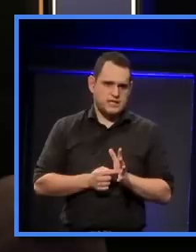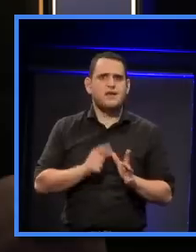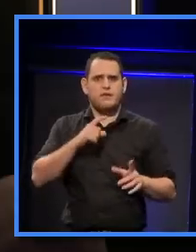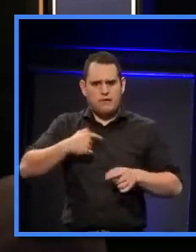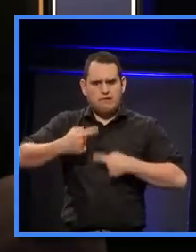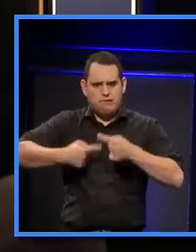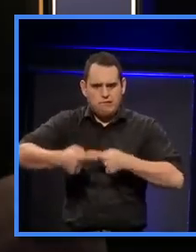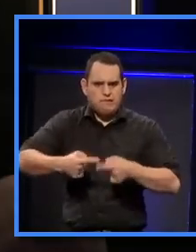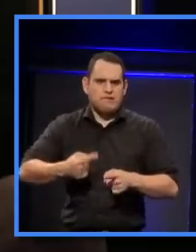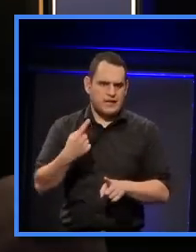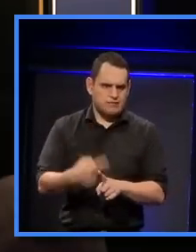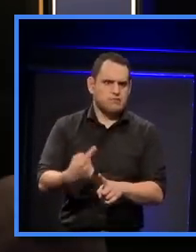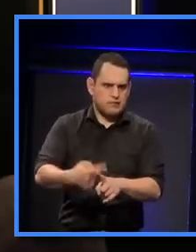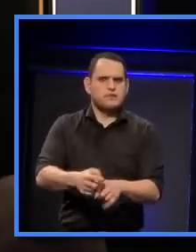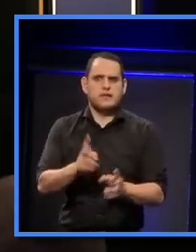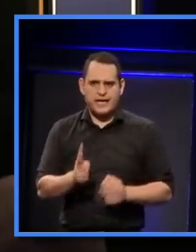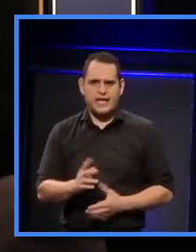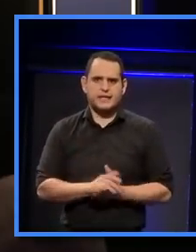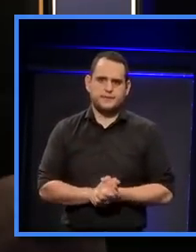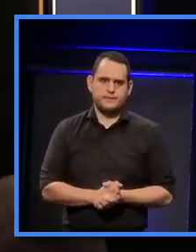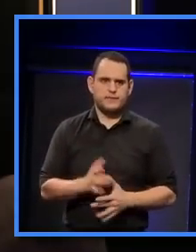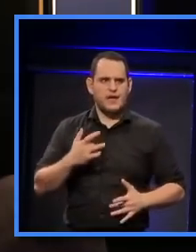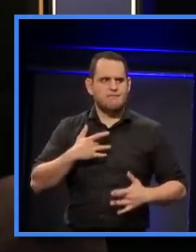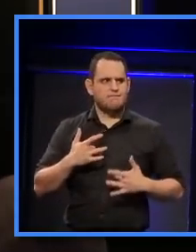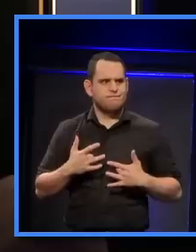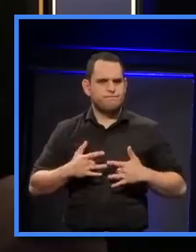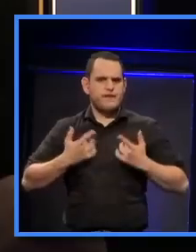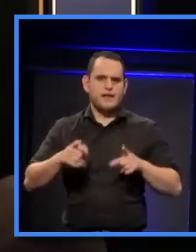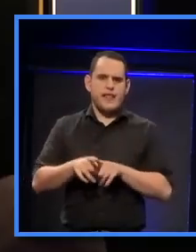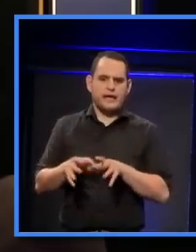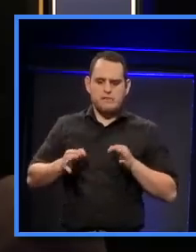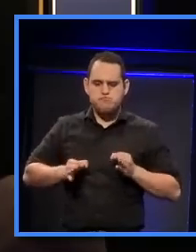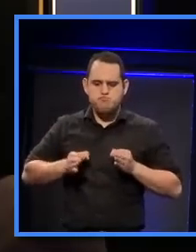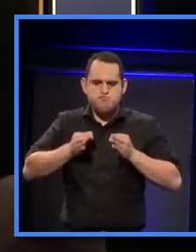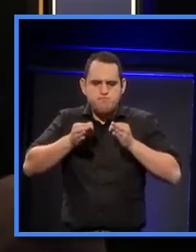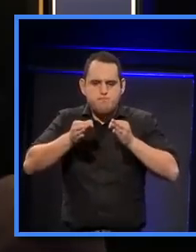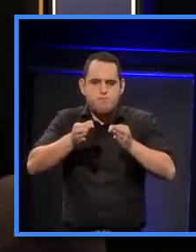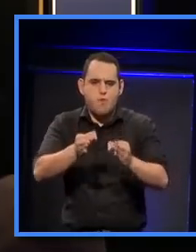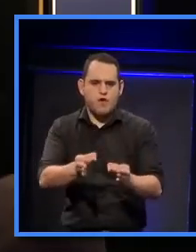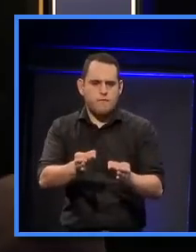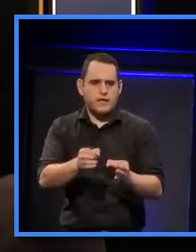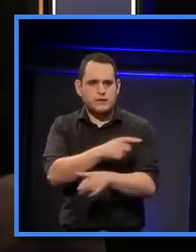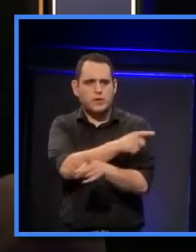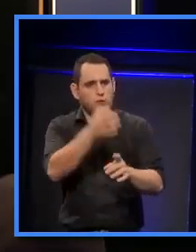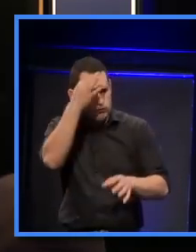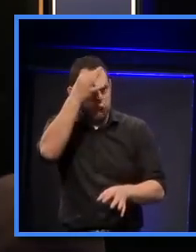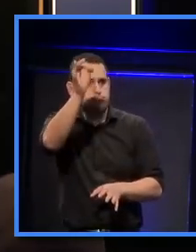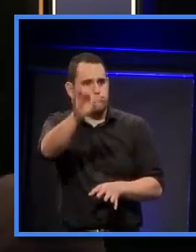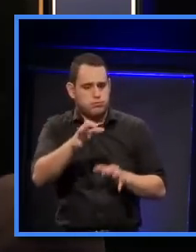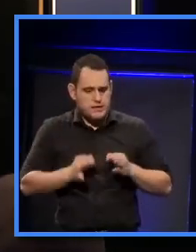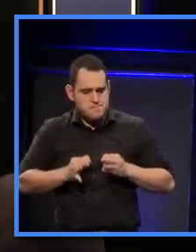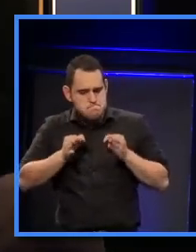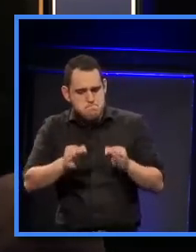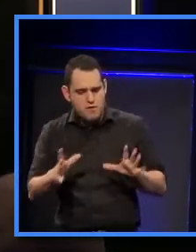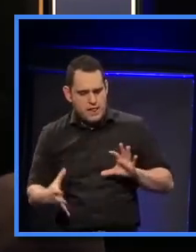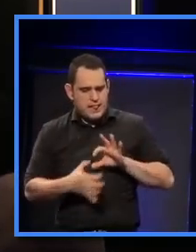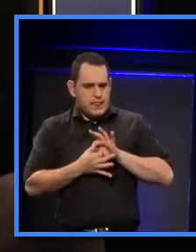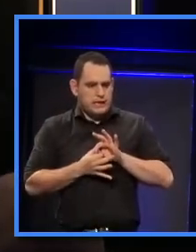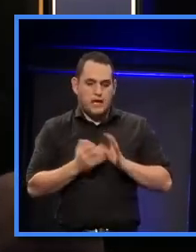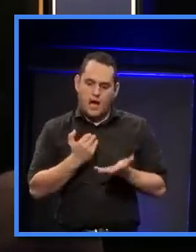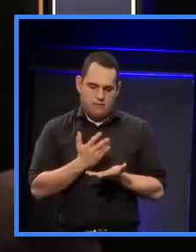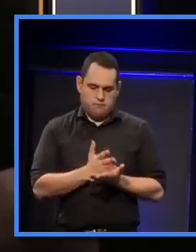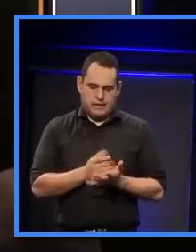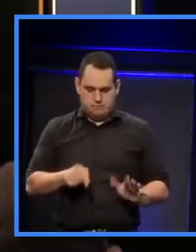again. And so, I feel that the movement that we're all contributing to is actually really incredibly